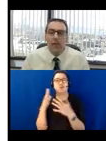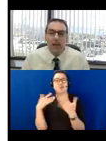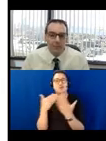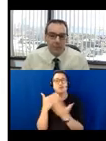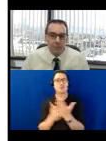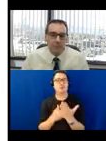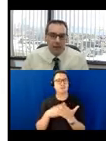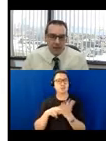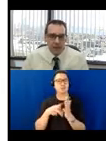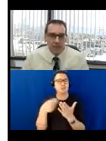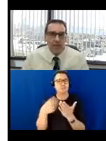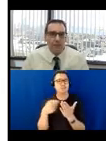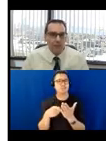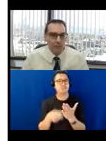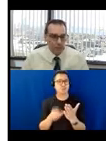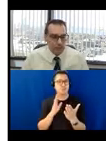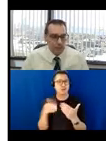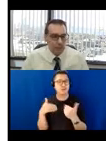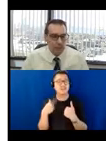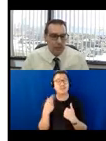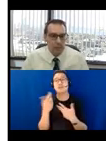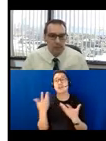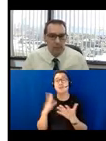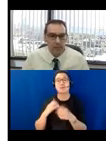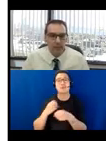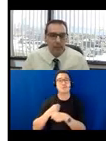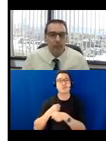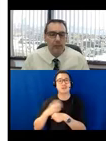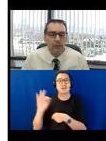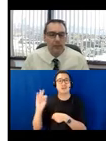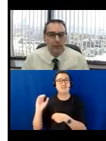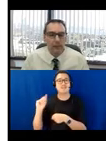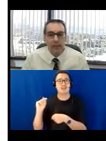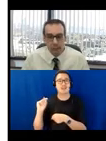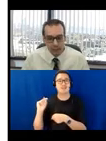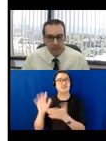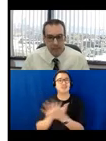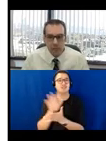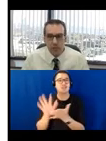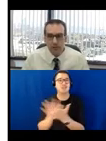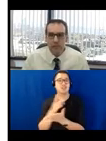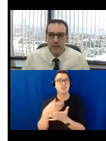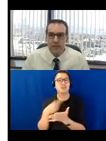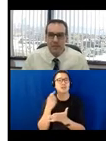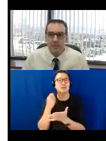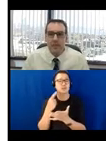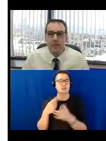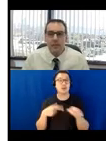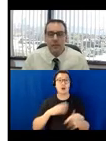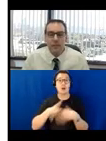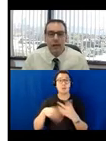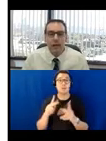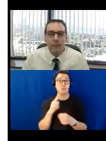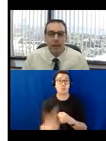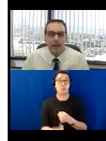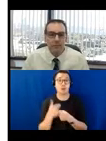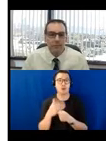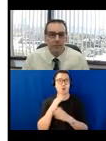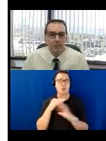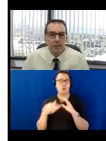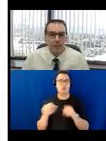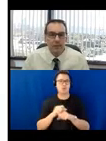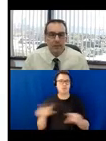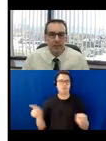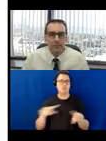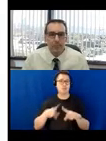We have developed a fact sheet that can be used, that will, and that will be sent to all of the attendees here after